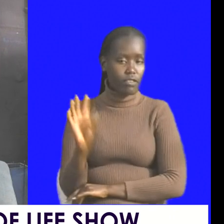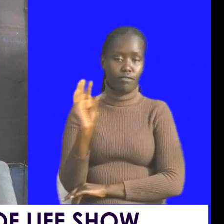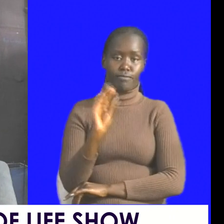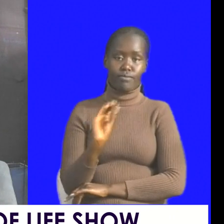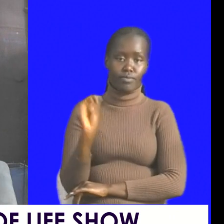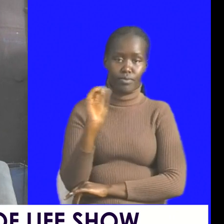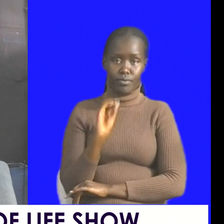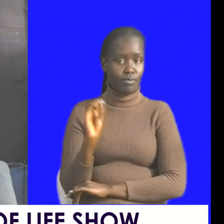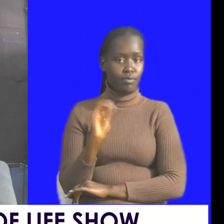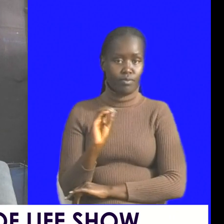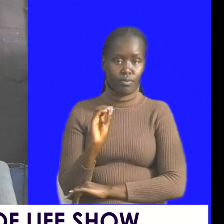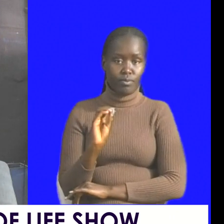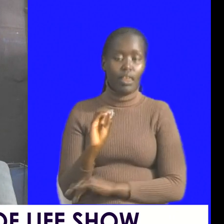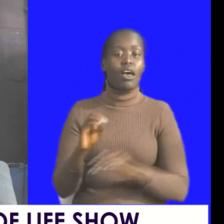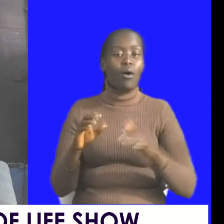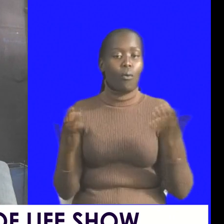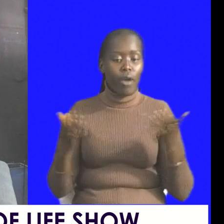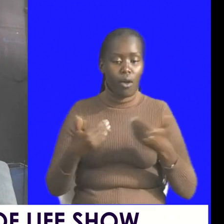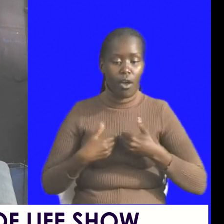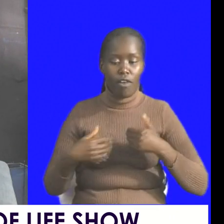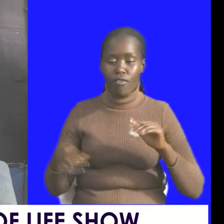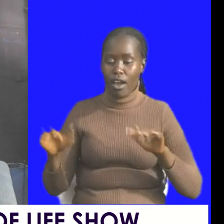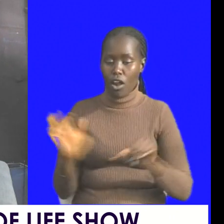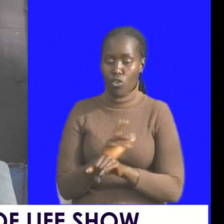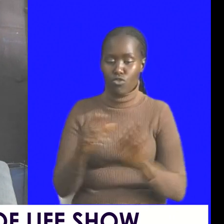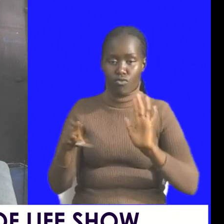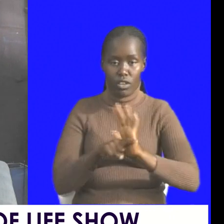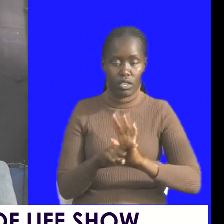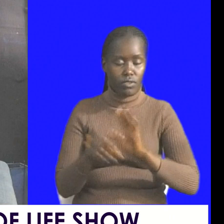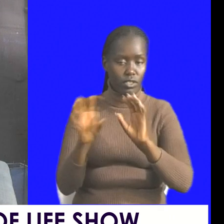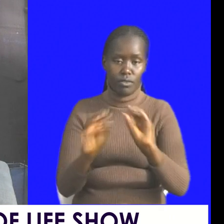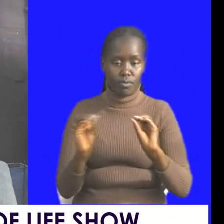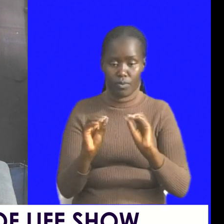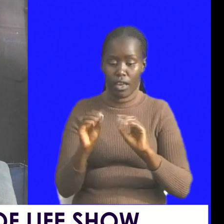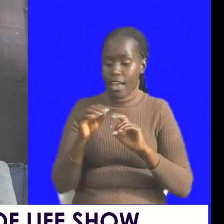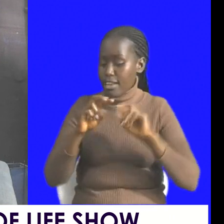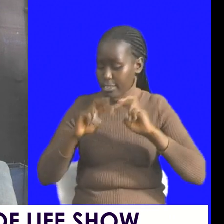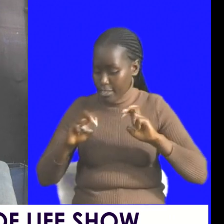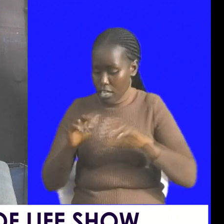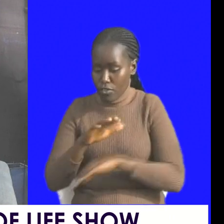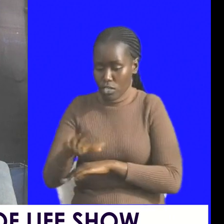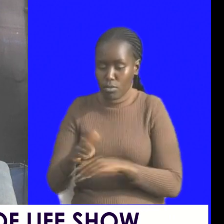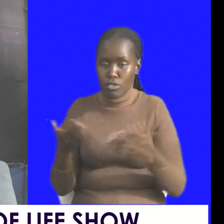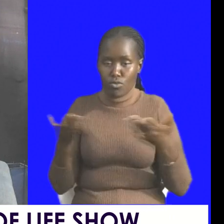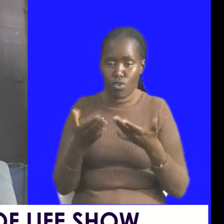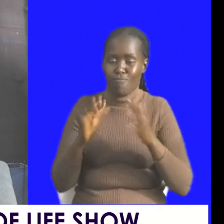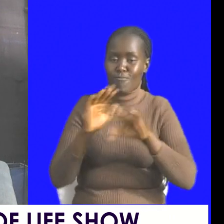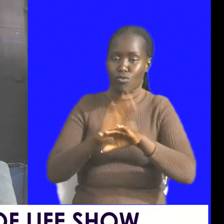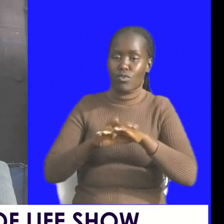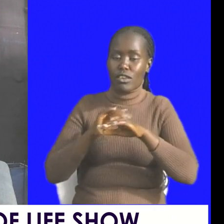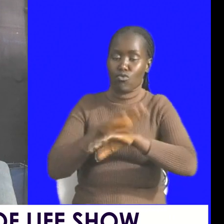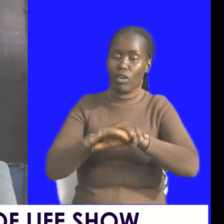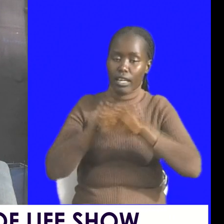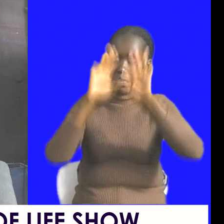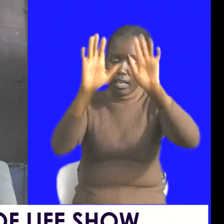feel a lot of negativity look for space where you will find relevance relevant in life is